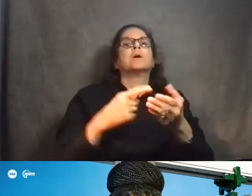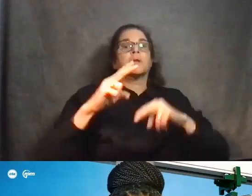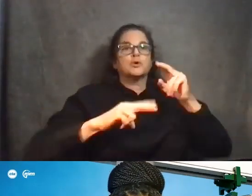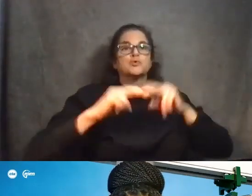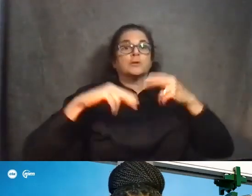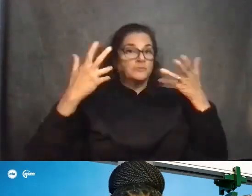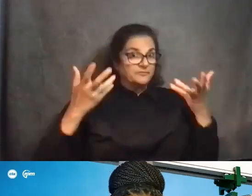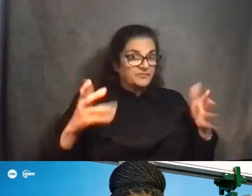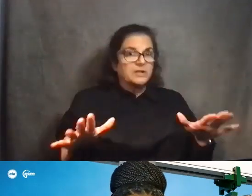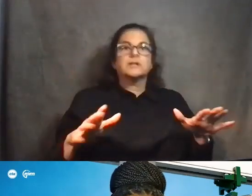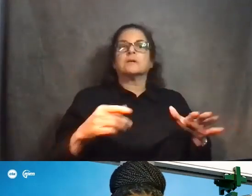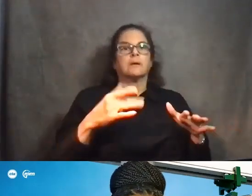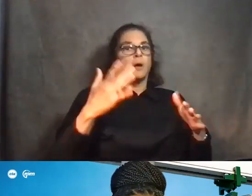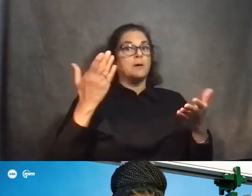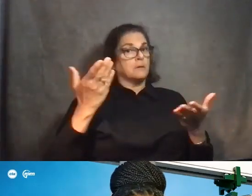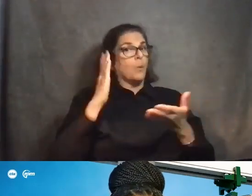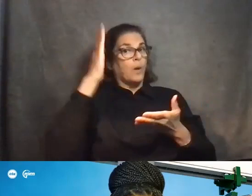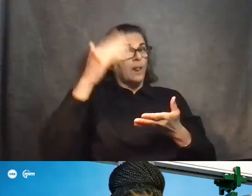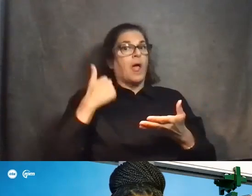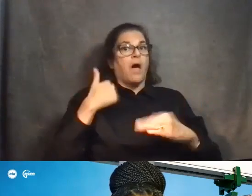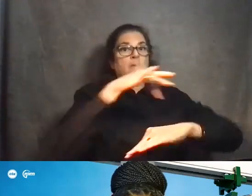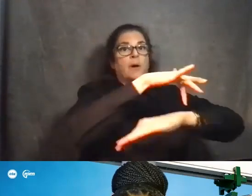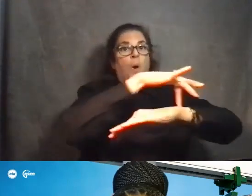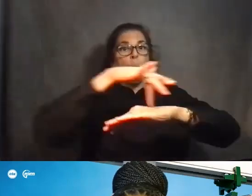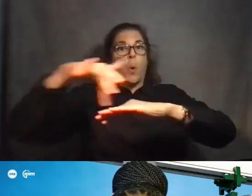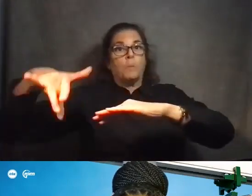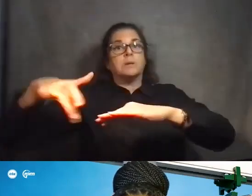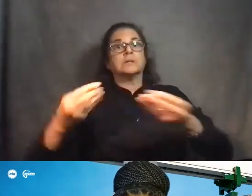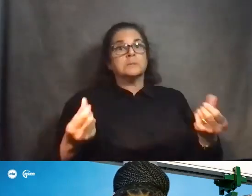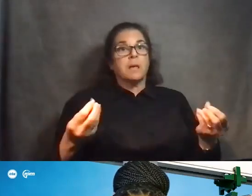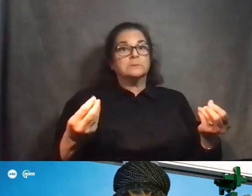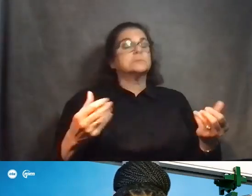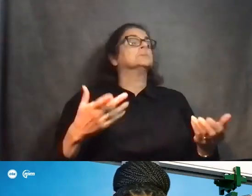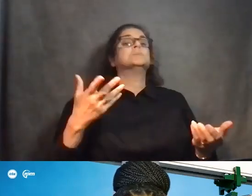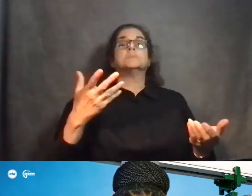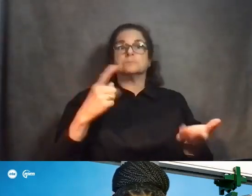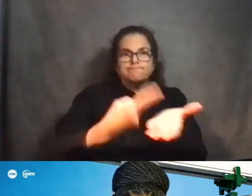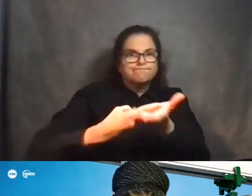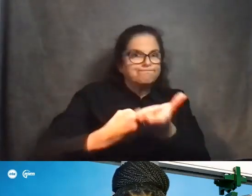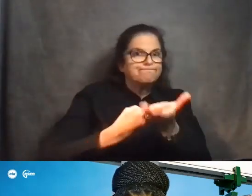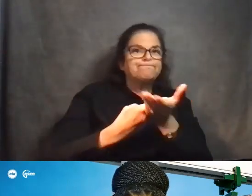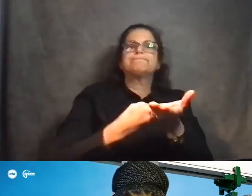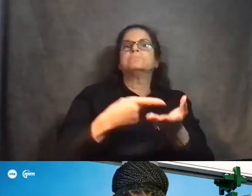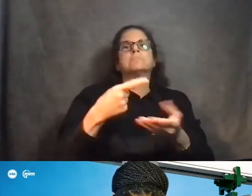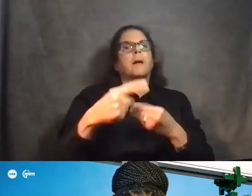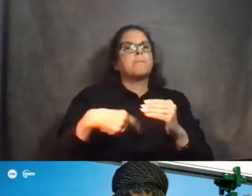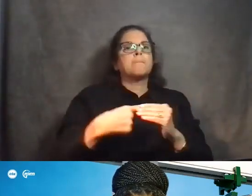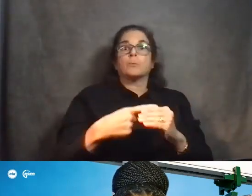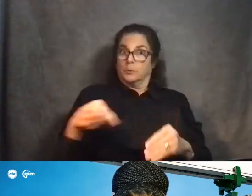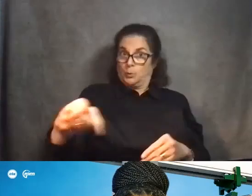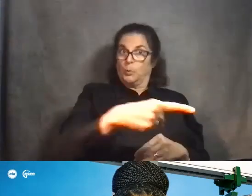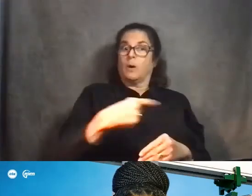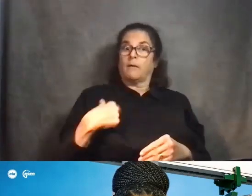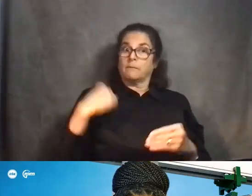feedback. We welcome any kind of ideas and we work through the Alderman's office. So any suggestions you